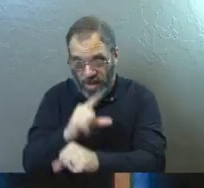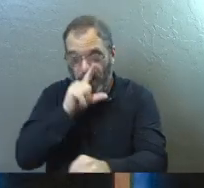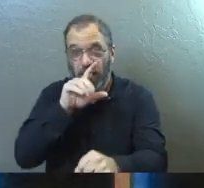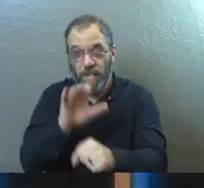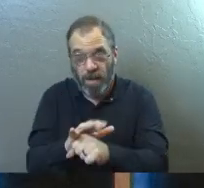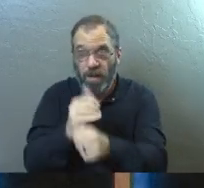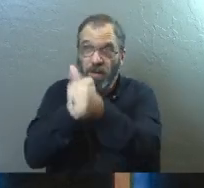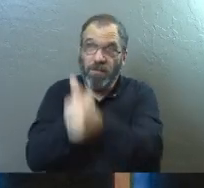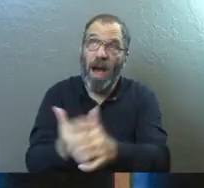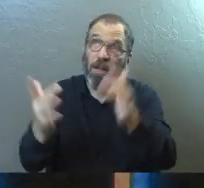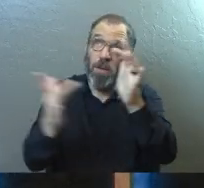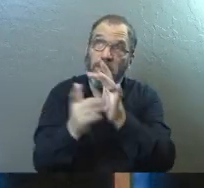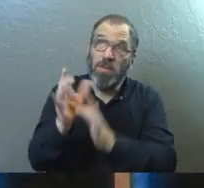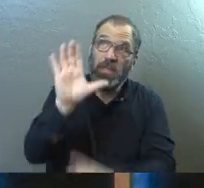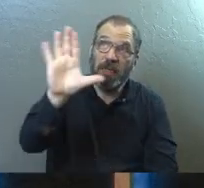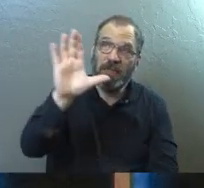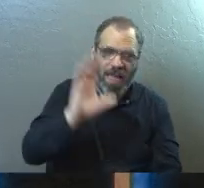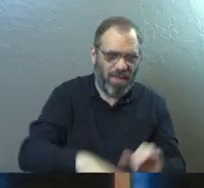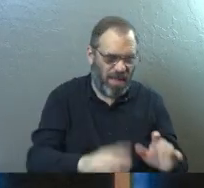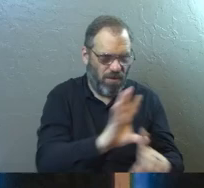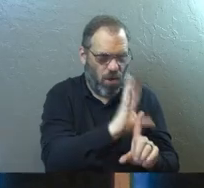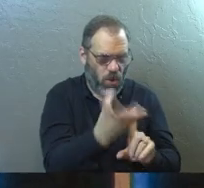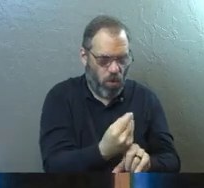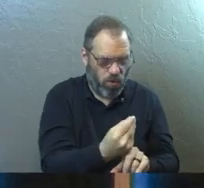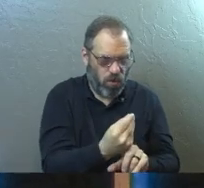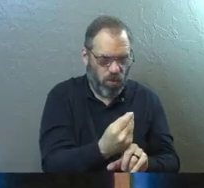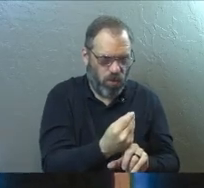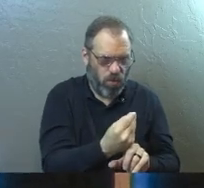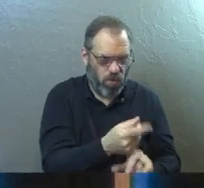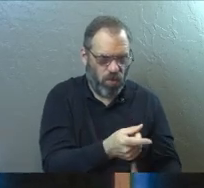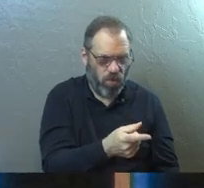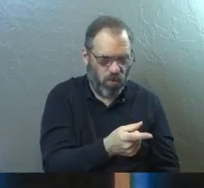for you to follow Jesus' way instead of culture's way.